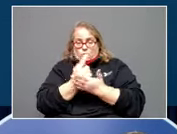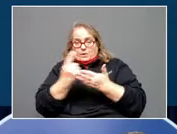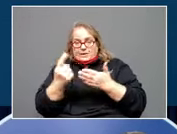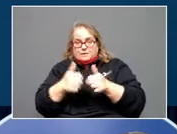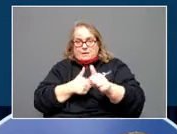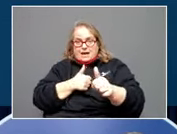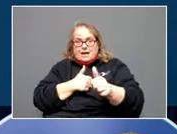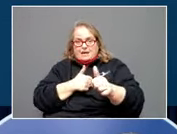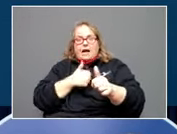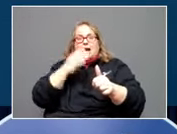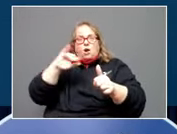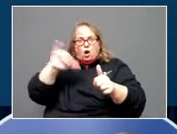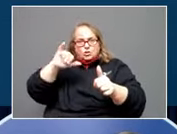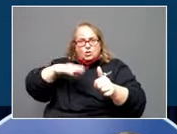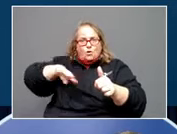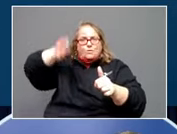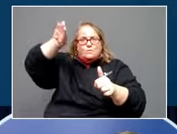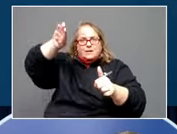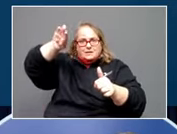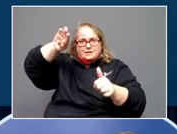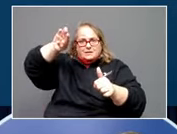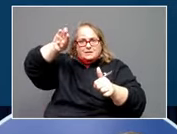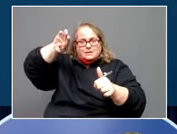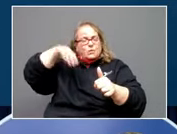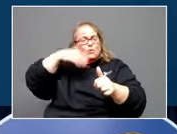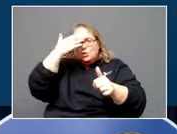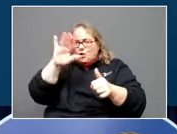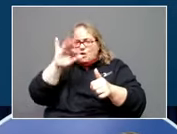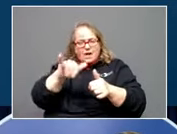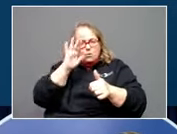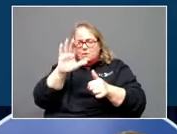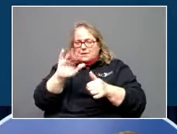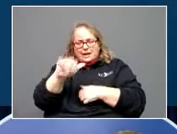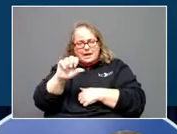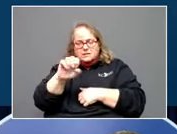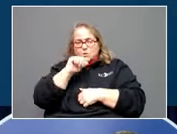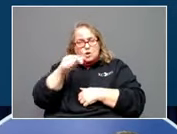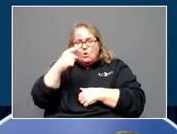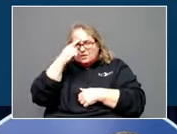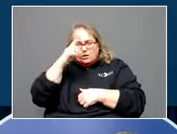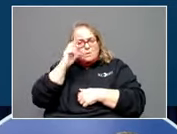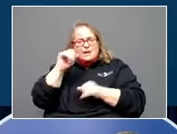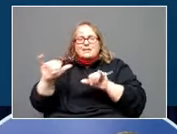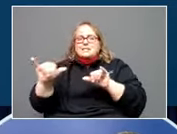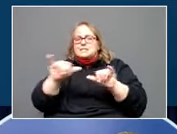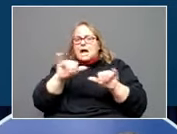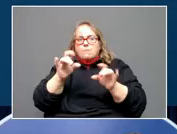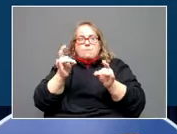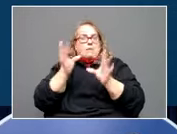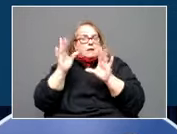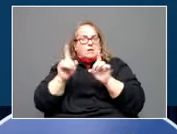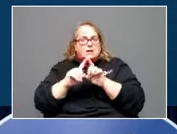and surged at the same time. We don't know that's going to be the case. We certainly don't think it's going to be to the same magnitude with